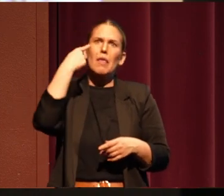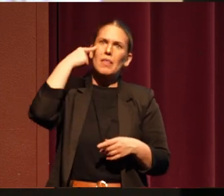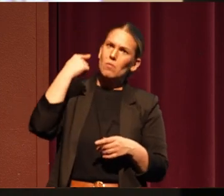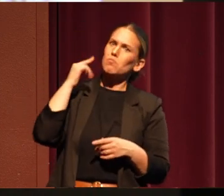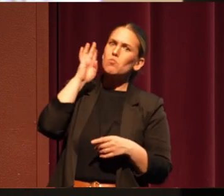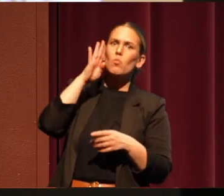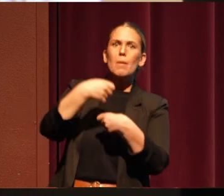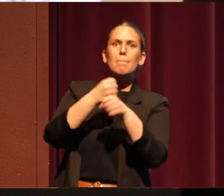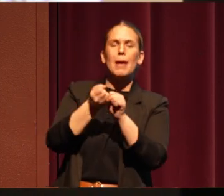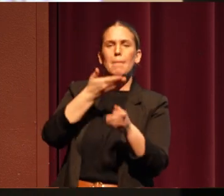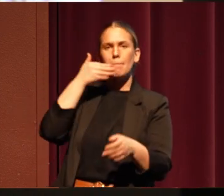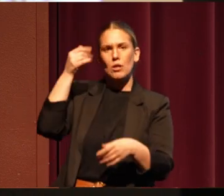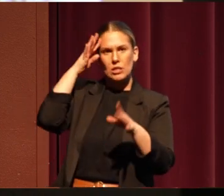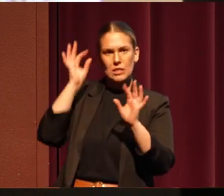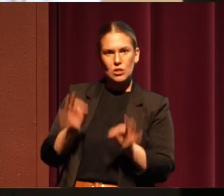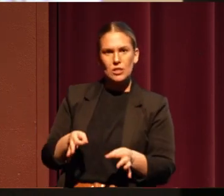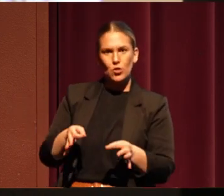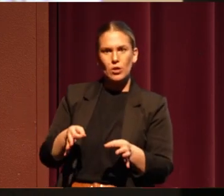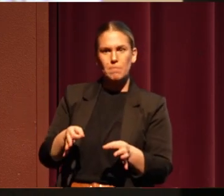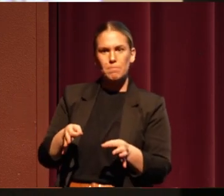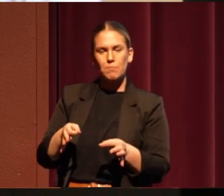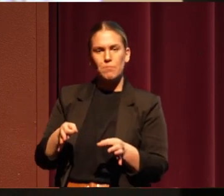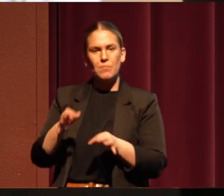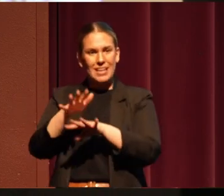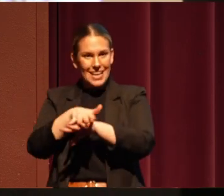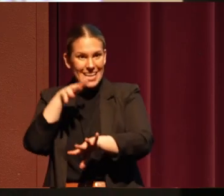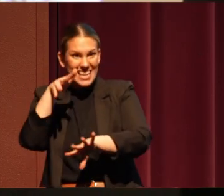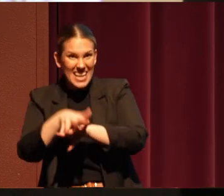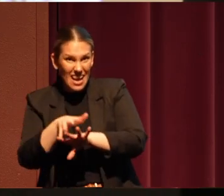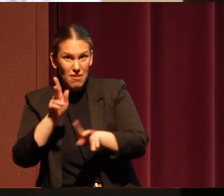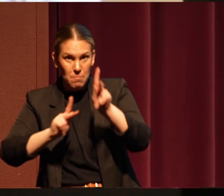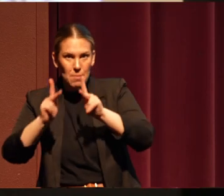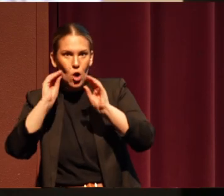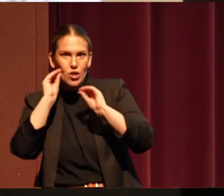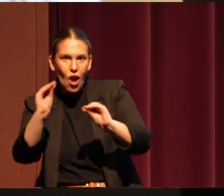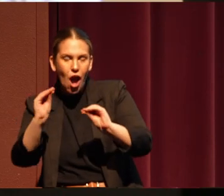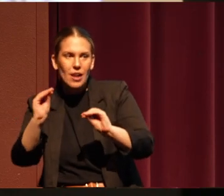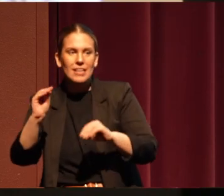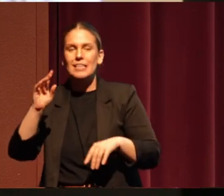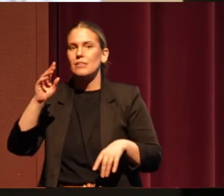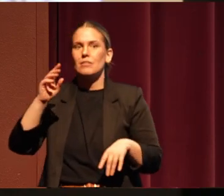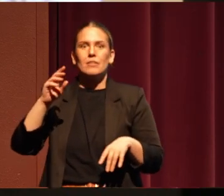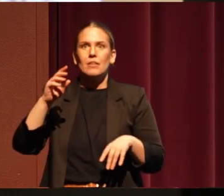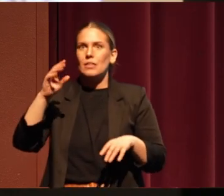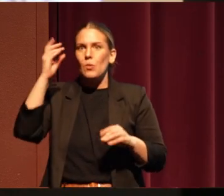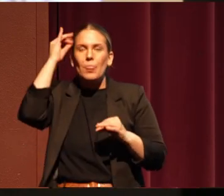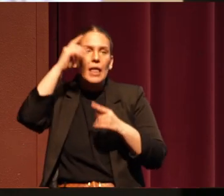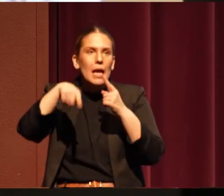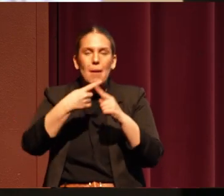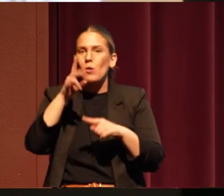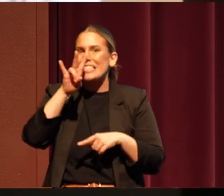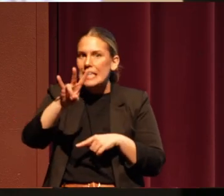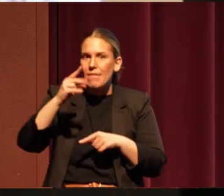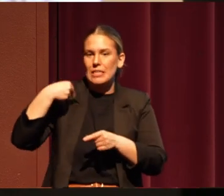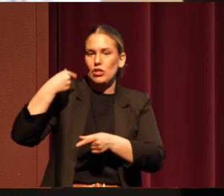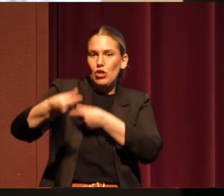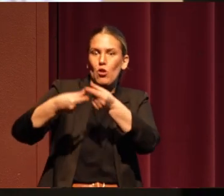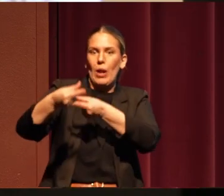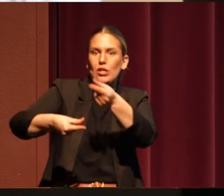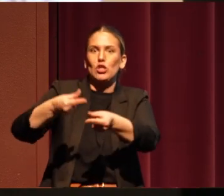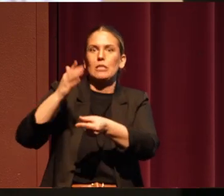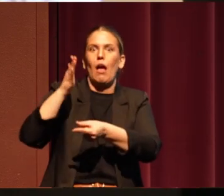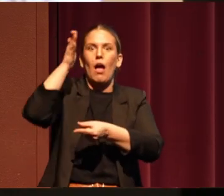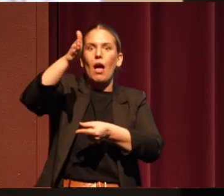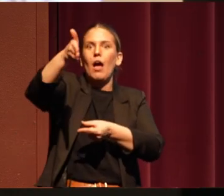Native people are taught to think seven generations ahead. And to have that stewardship mindset